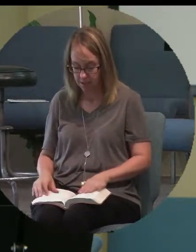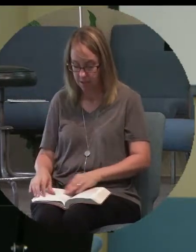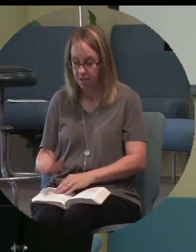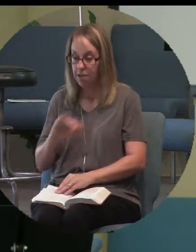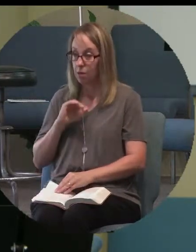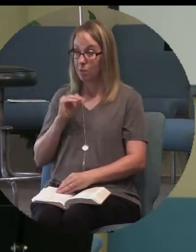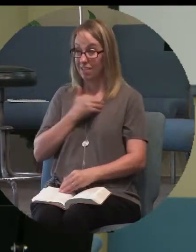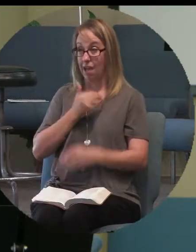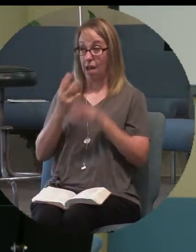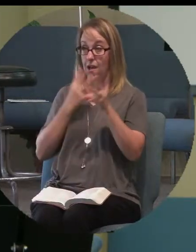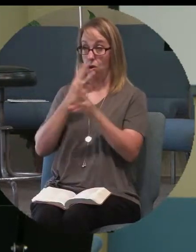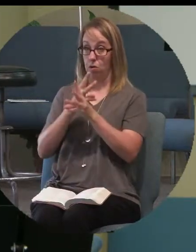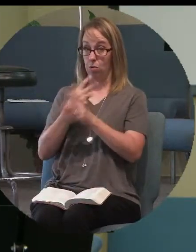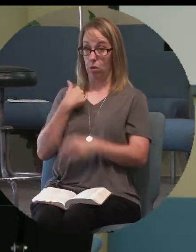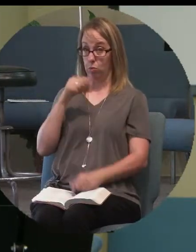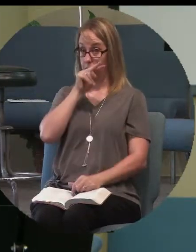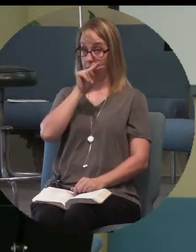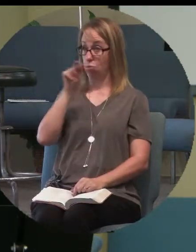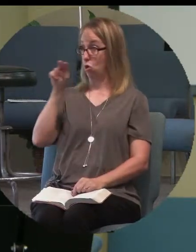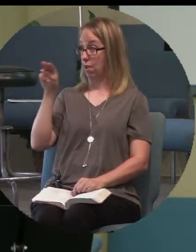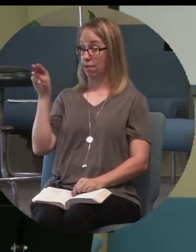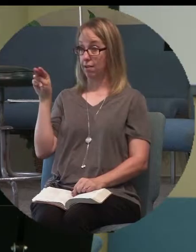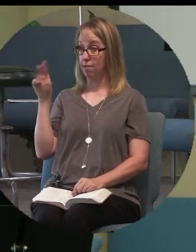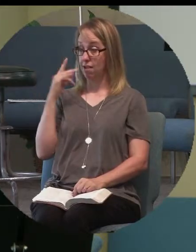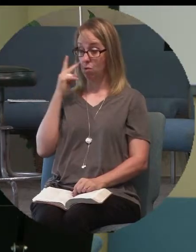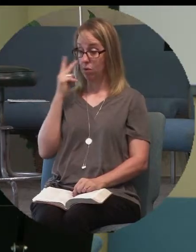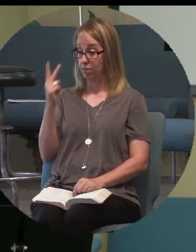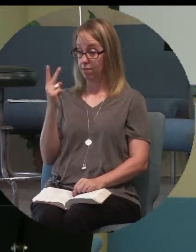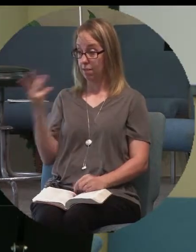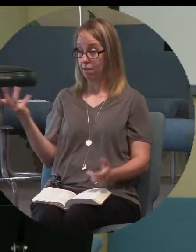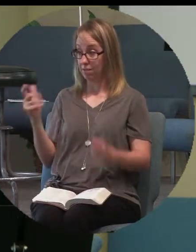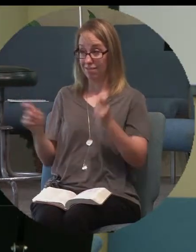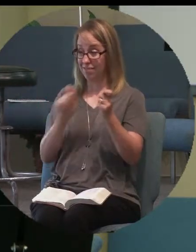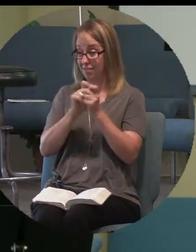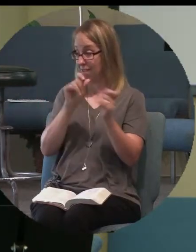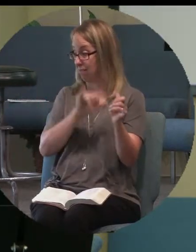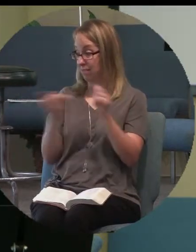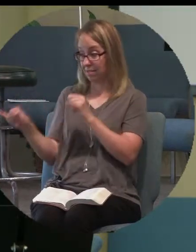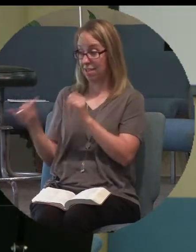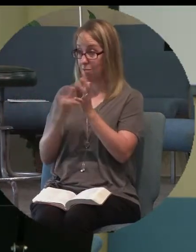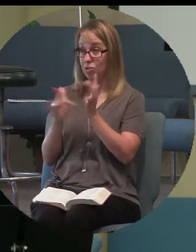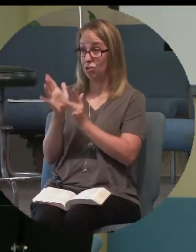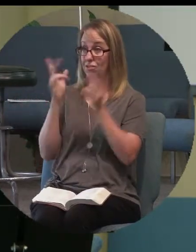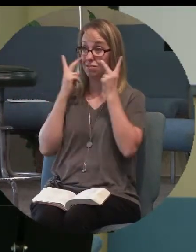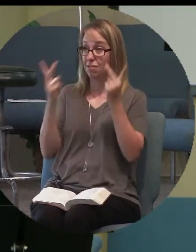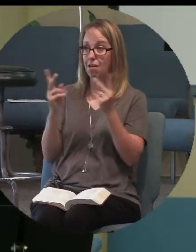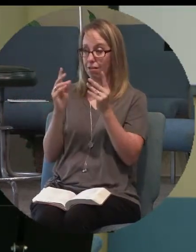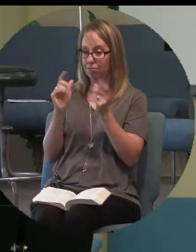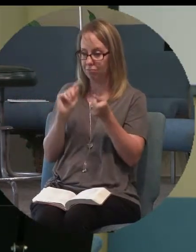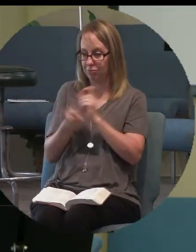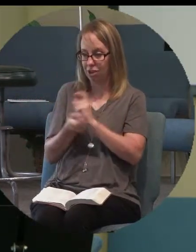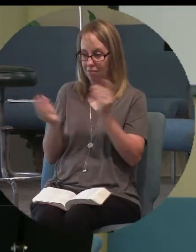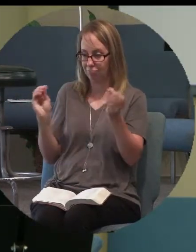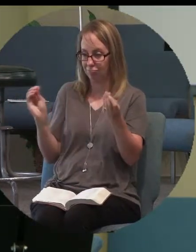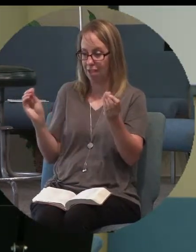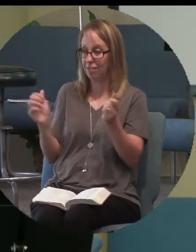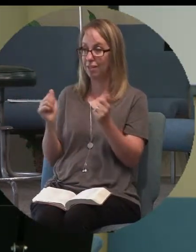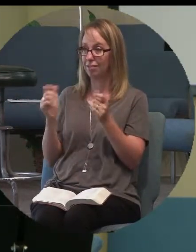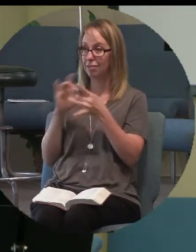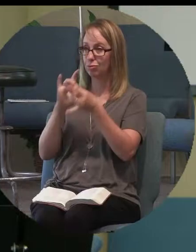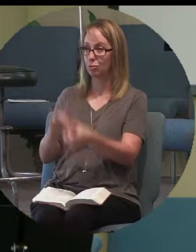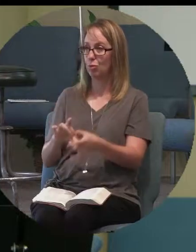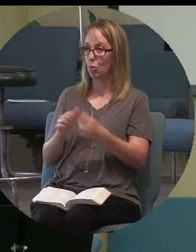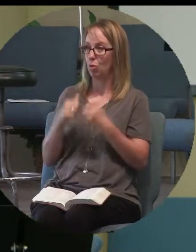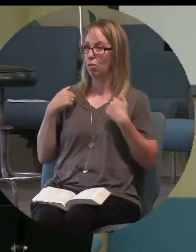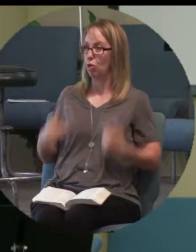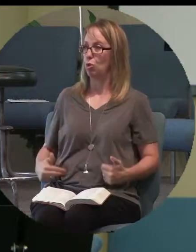world, we really essentially see exactly what Jesus saw. Nothing's changed as far as humanity is concerned.